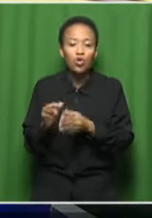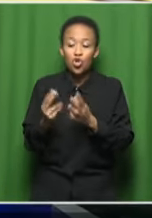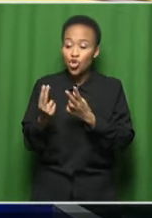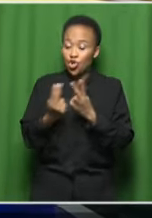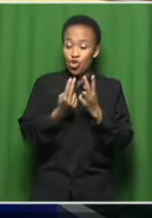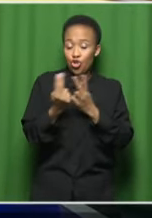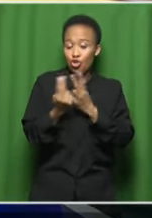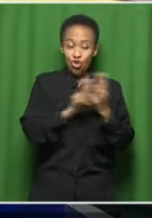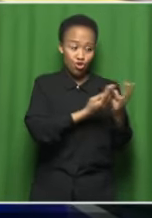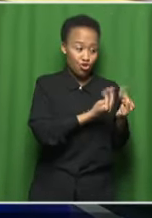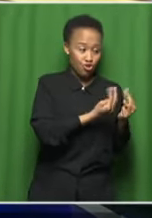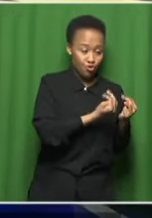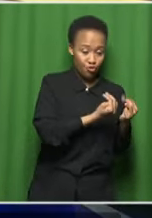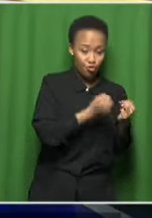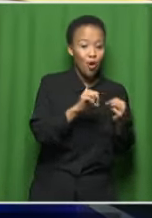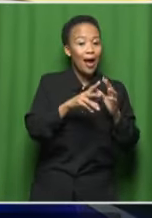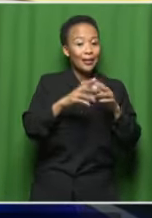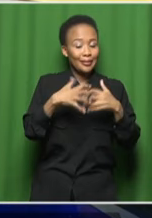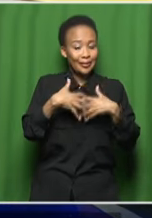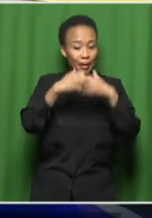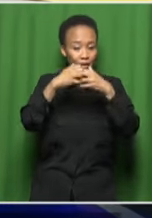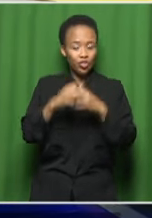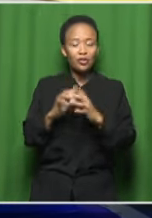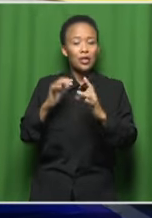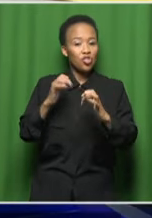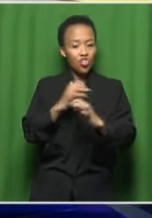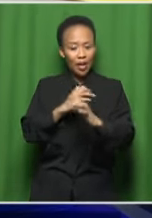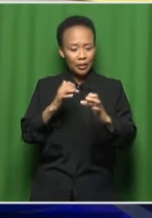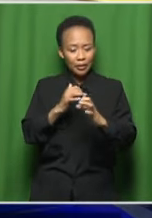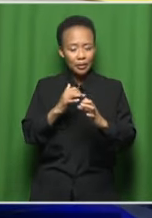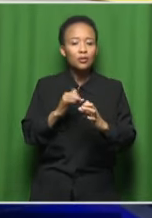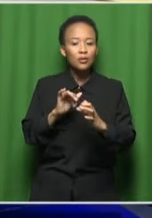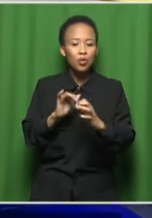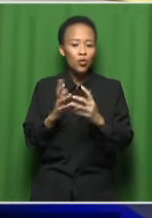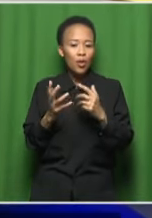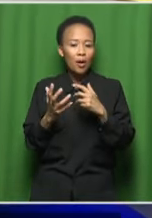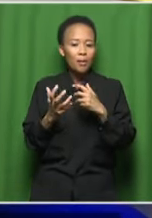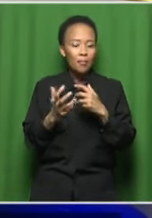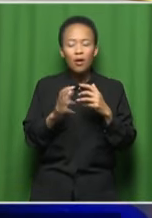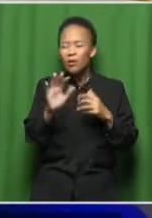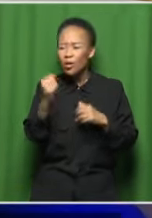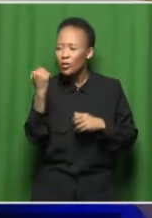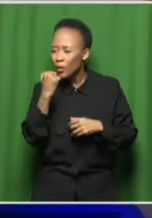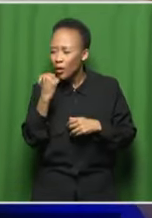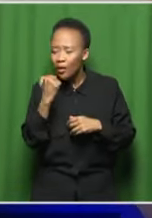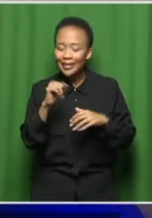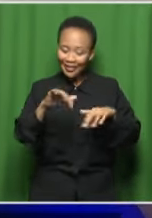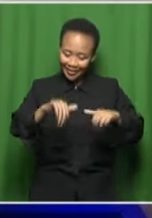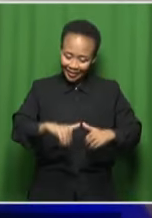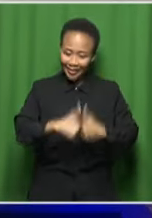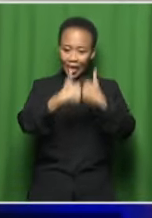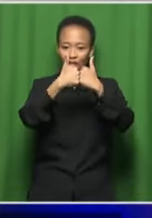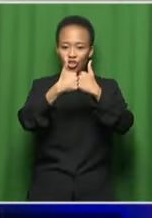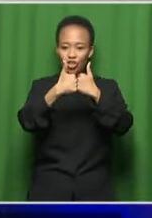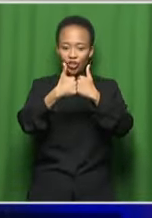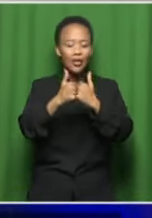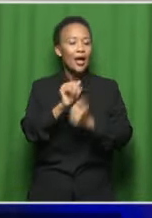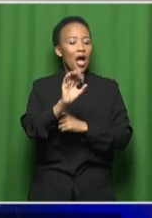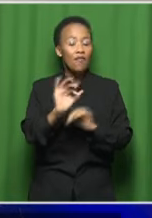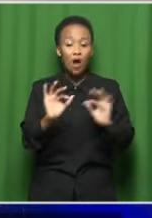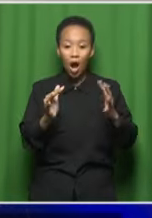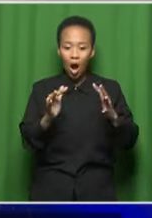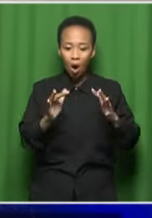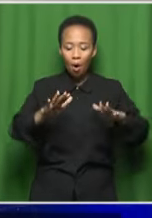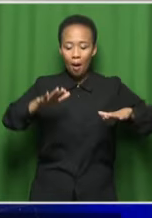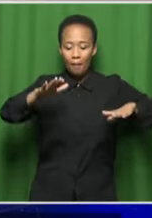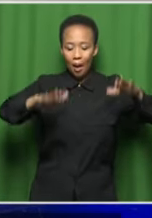established jazz musicians? Sorry? The challenges? The challenges that come with balancing the